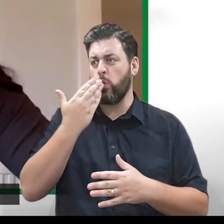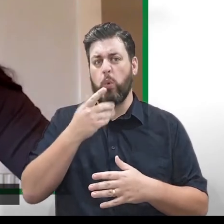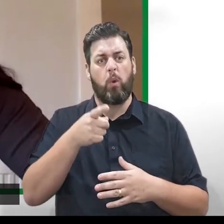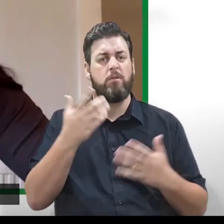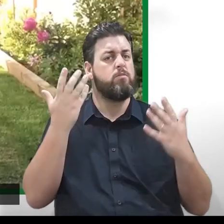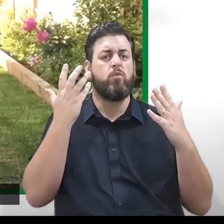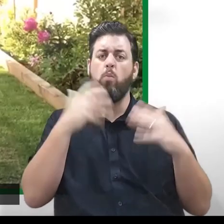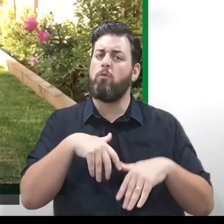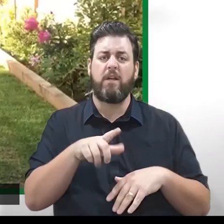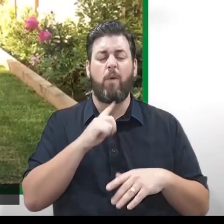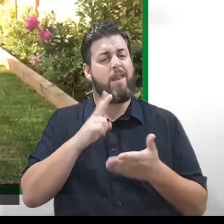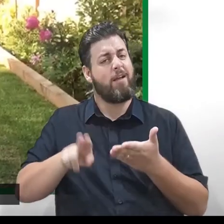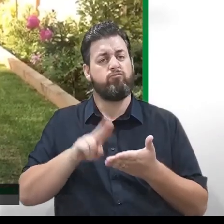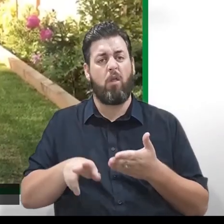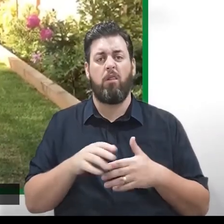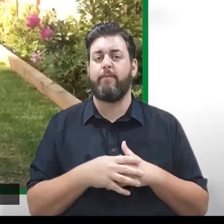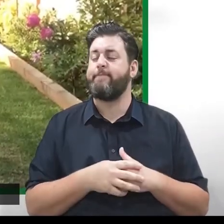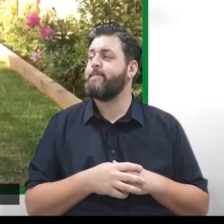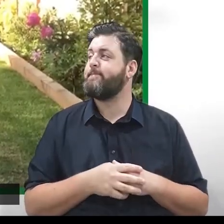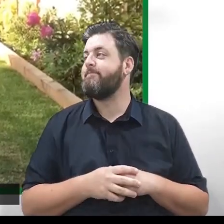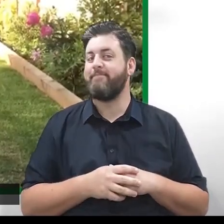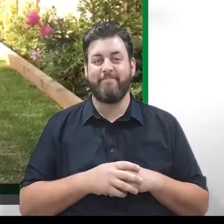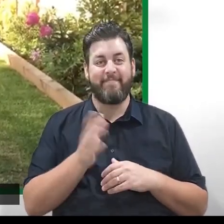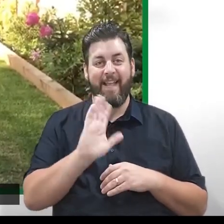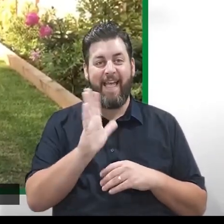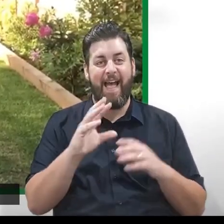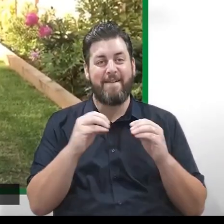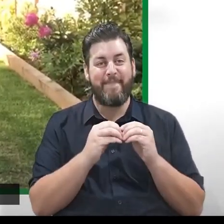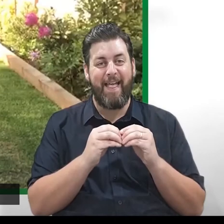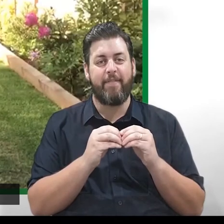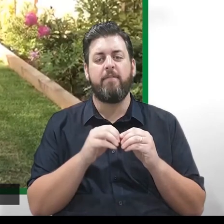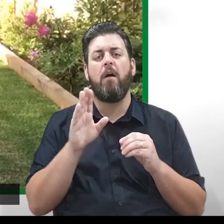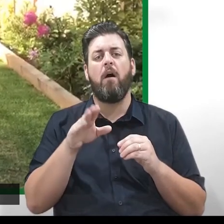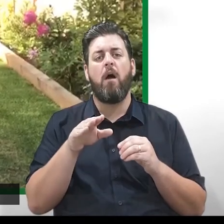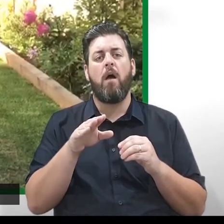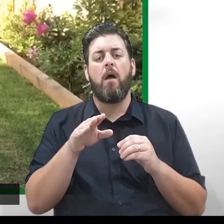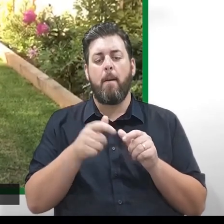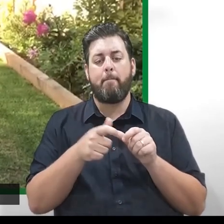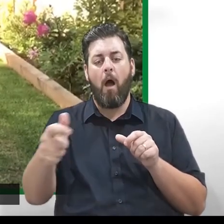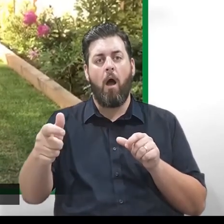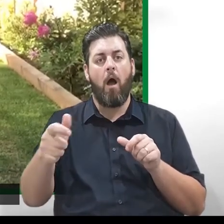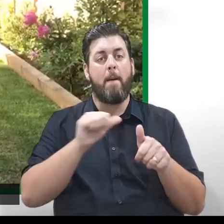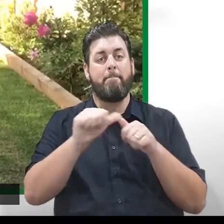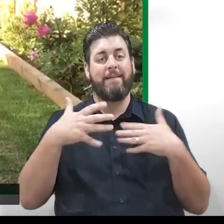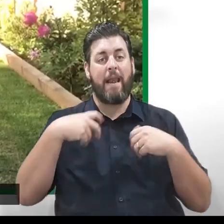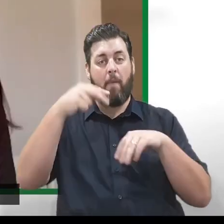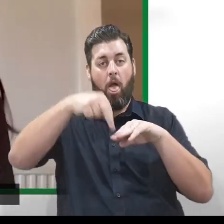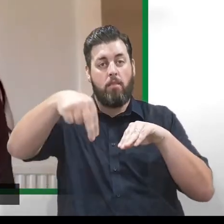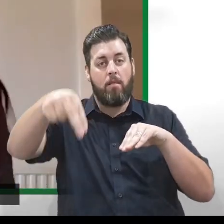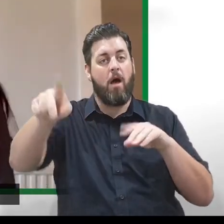it's natural. Hi, Beth. What will be the best animal on a balance sheet?